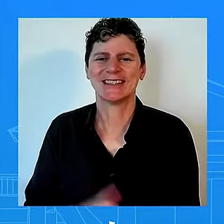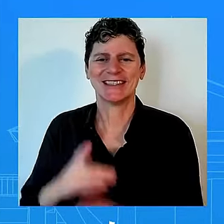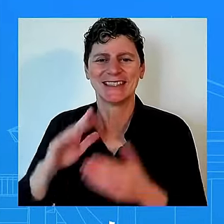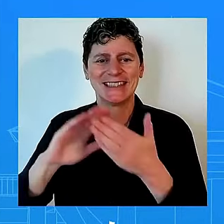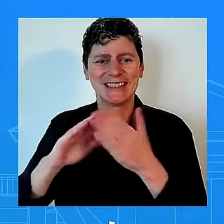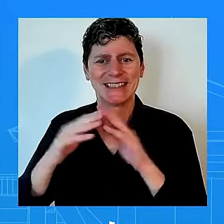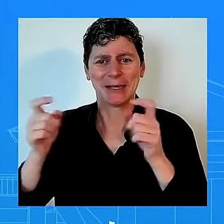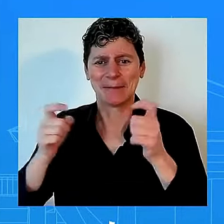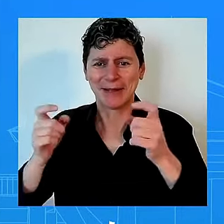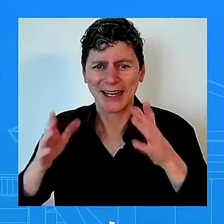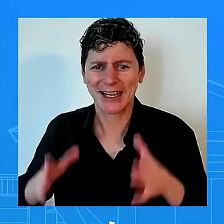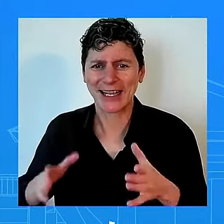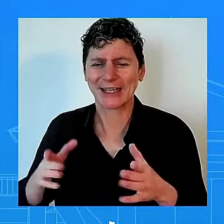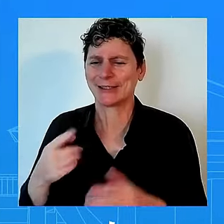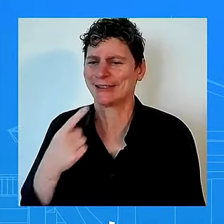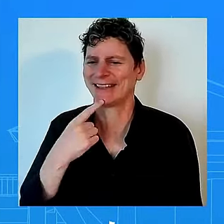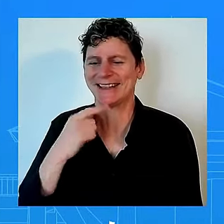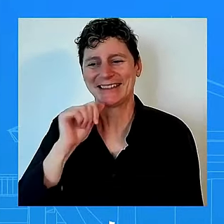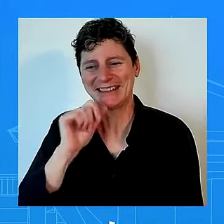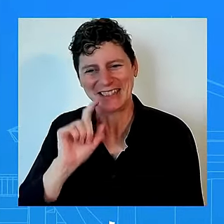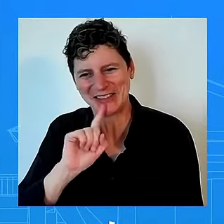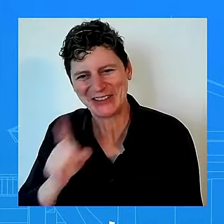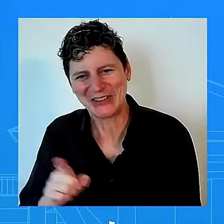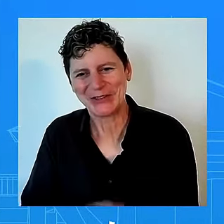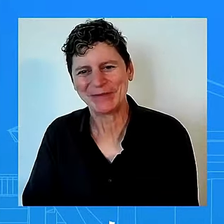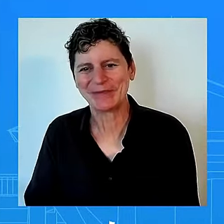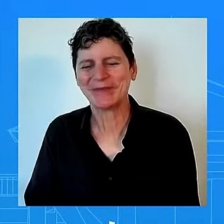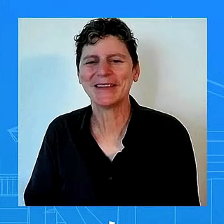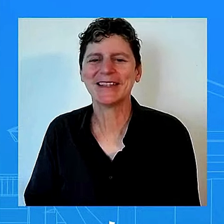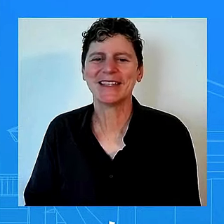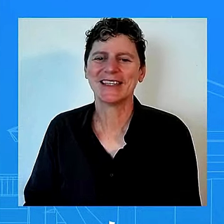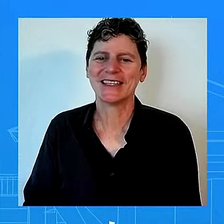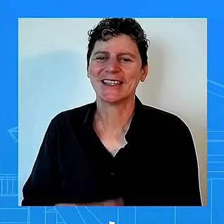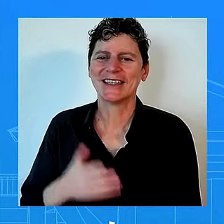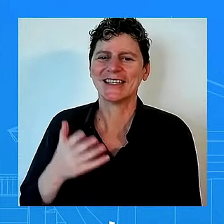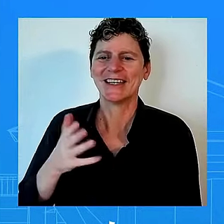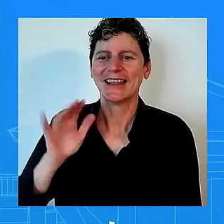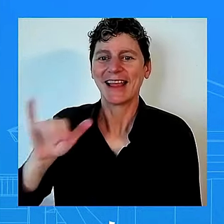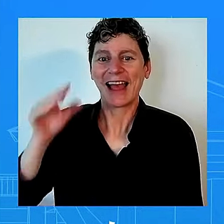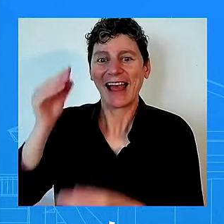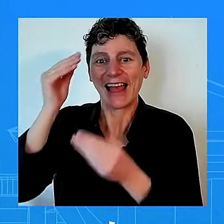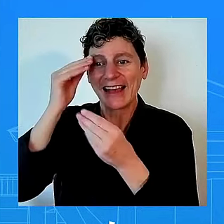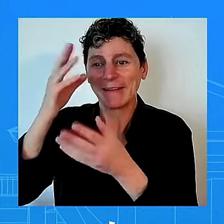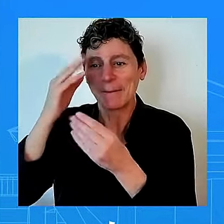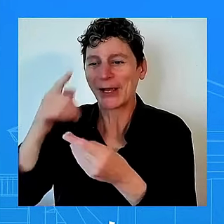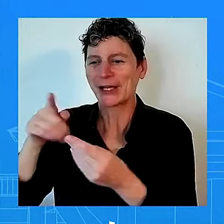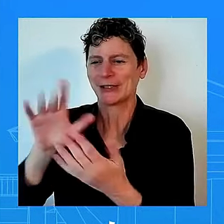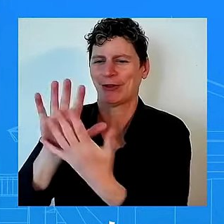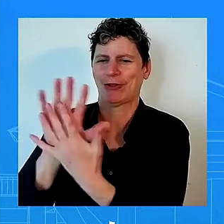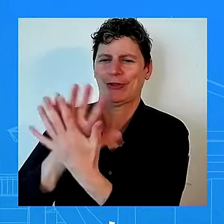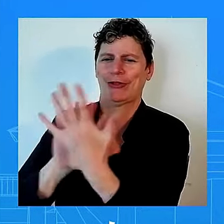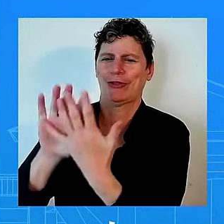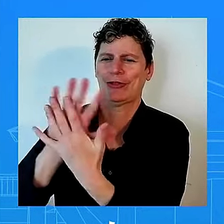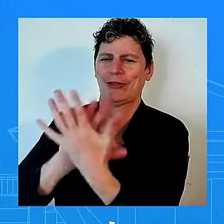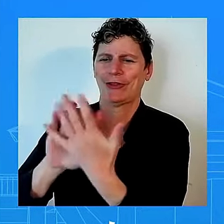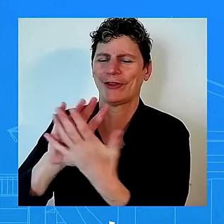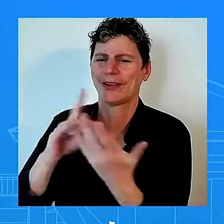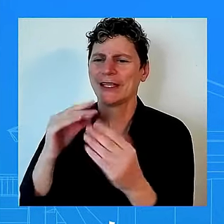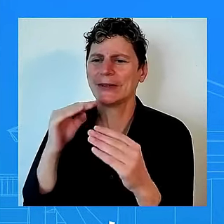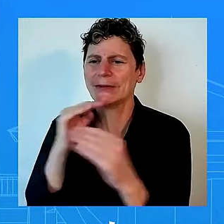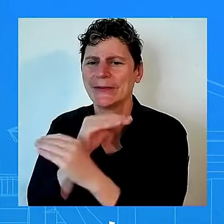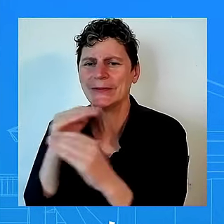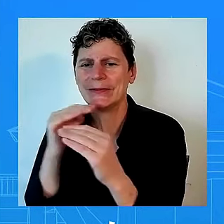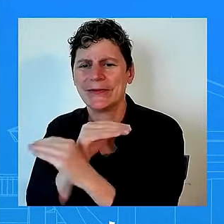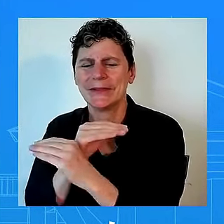we put that out there that this has been debunked uh and spreading this type of hateful uh conspiracy theories is indeed very